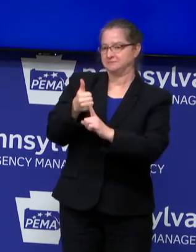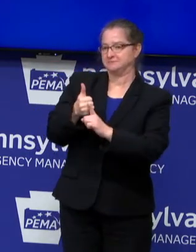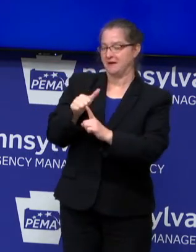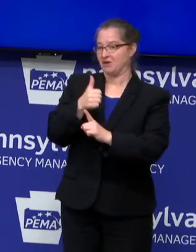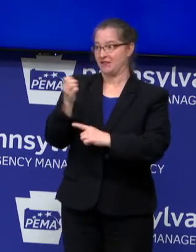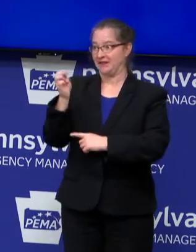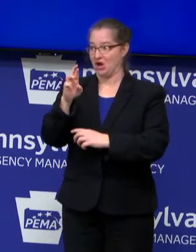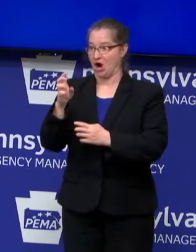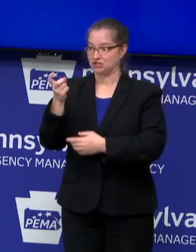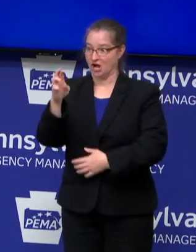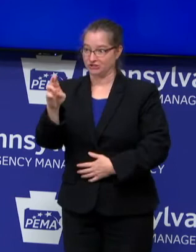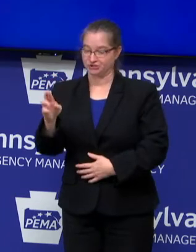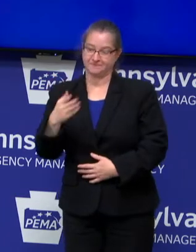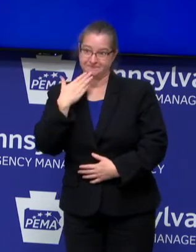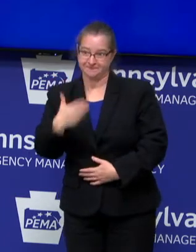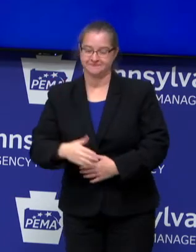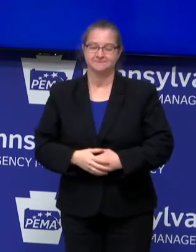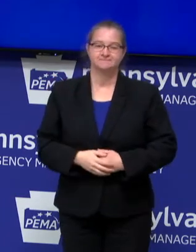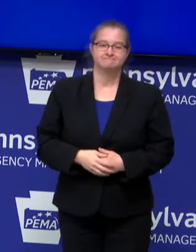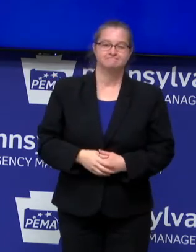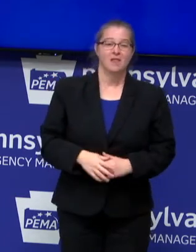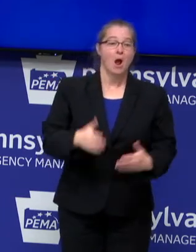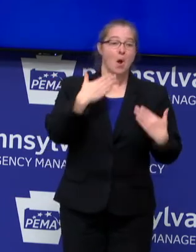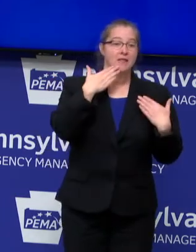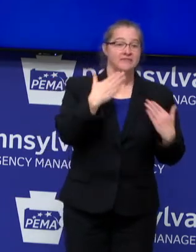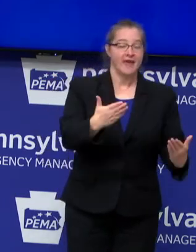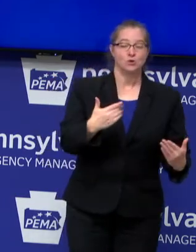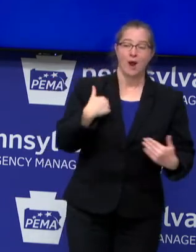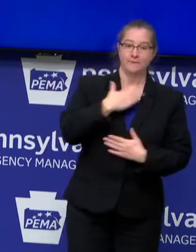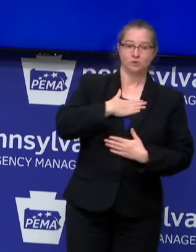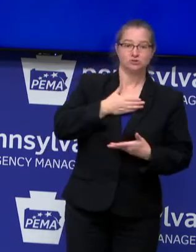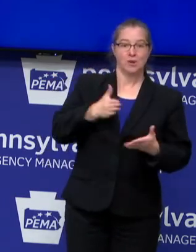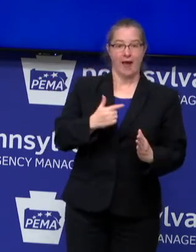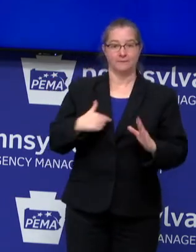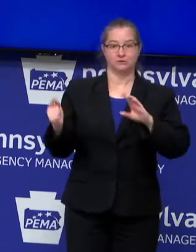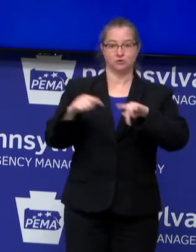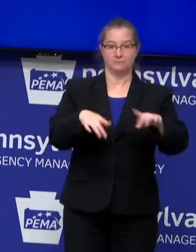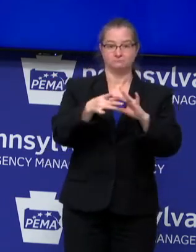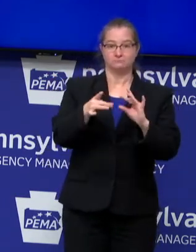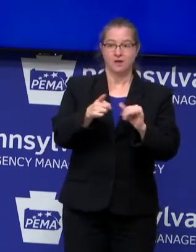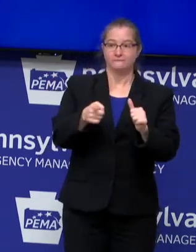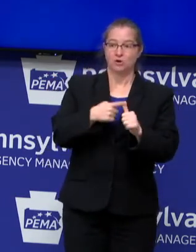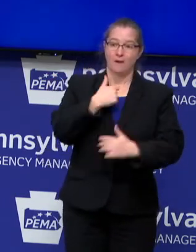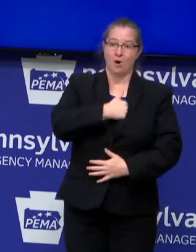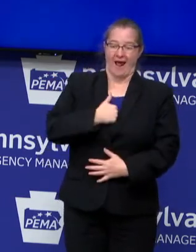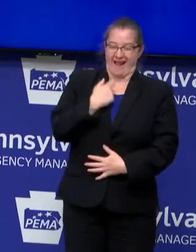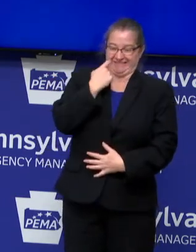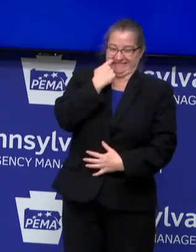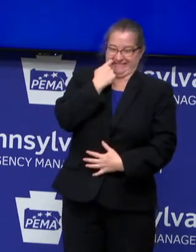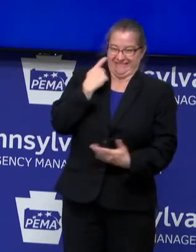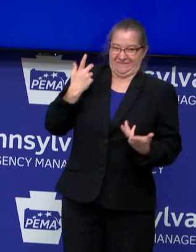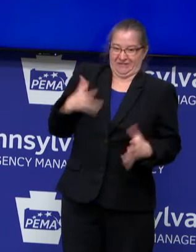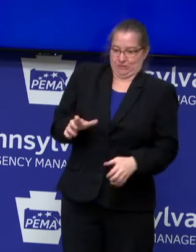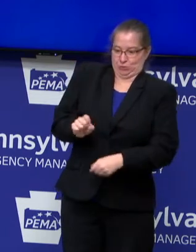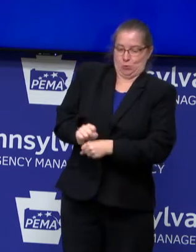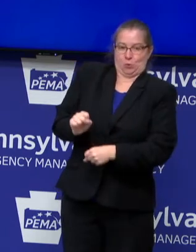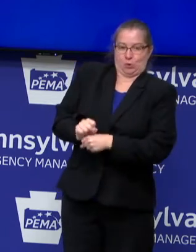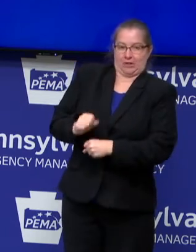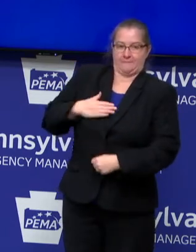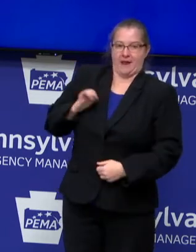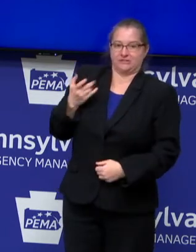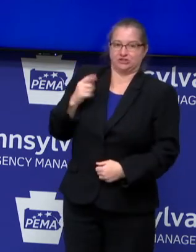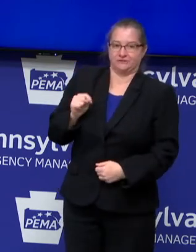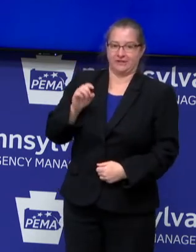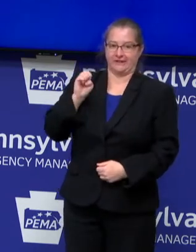Dr. Rue. Thank you, panelists. I appreciate you having here. Uh, first, I gotta apologize. I literally just finished a shift, uh, in our